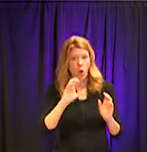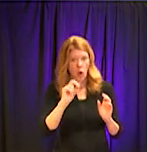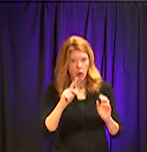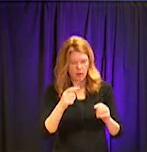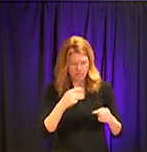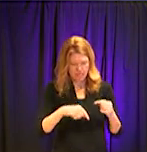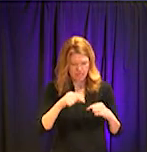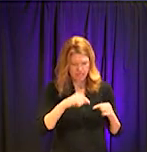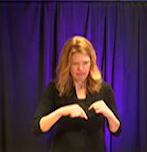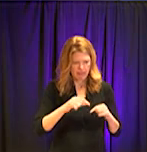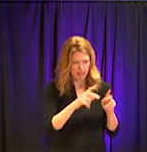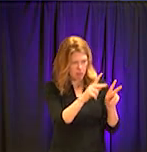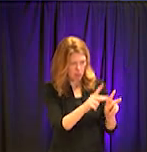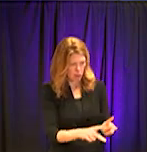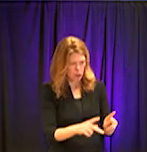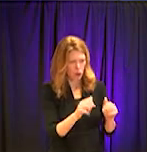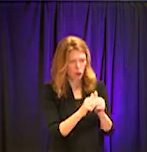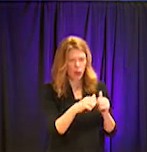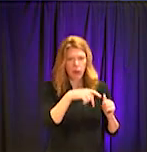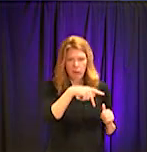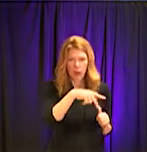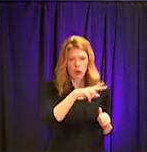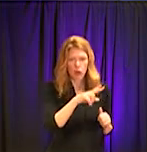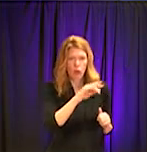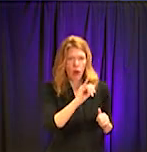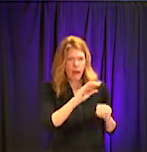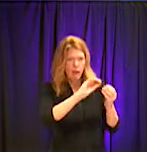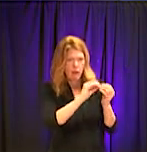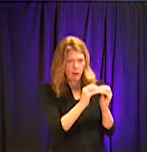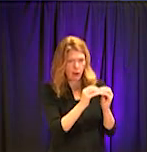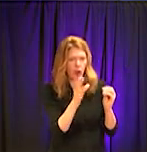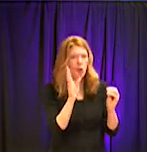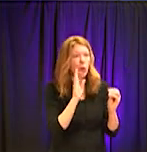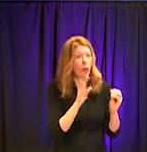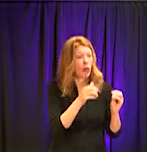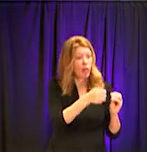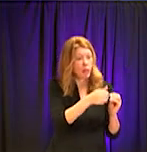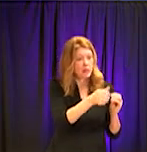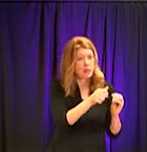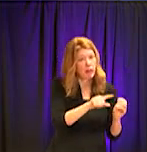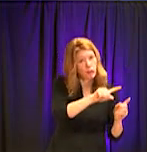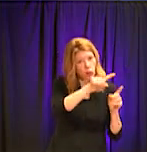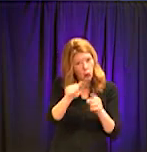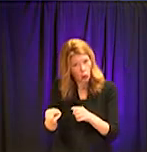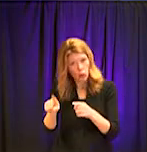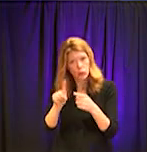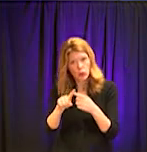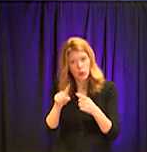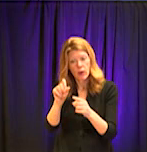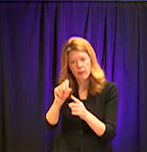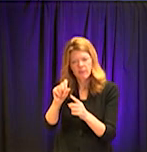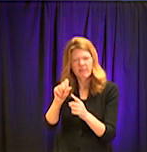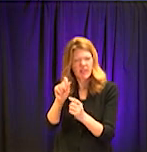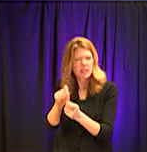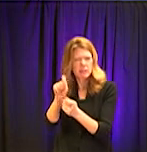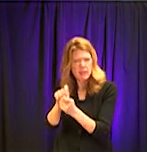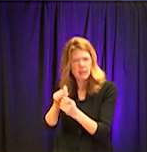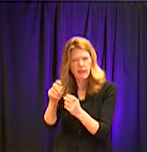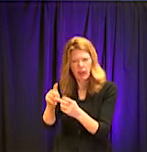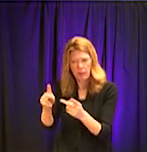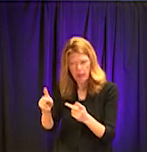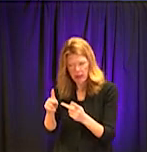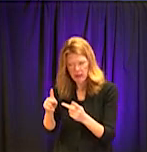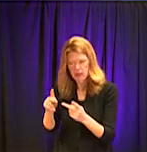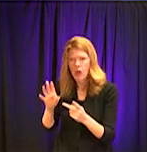will report to the undisclosed site. A specimen will be collected and sent either to the Georgia public health